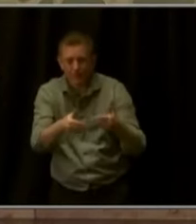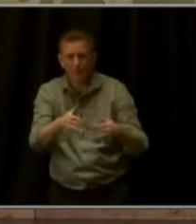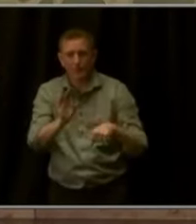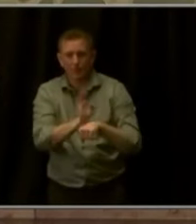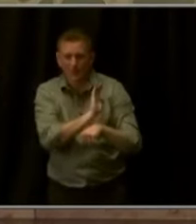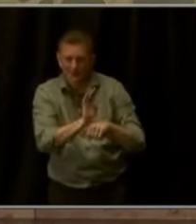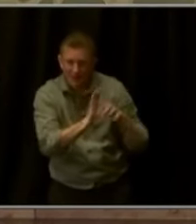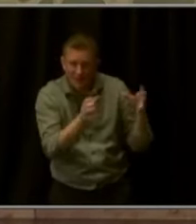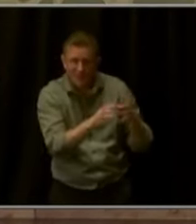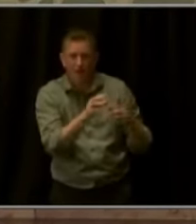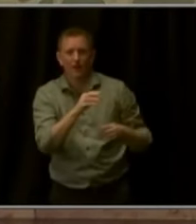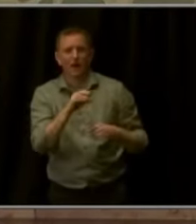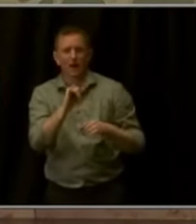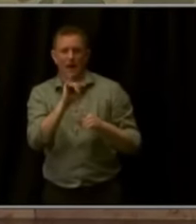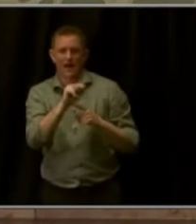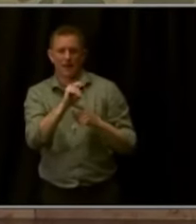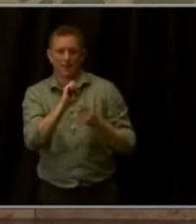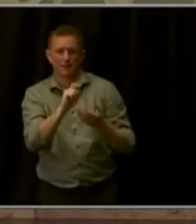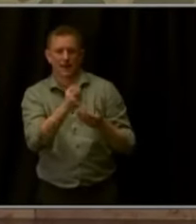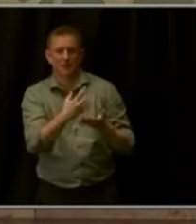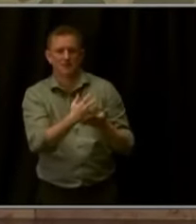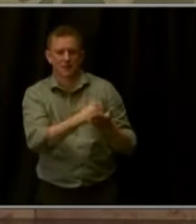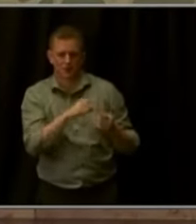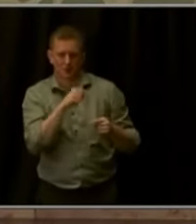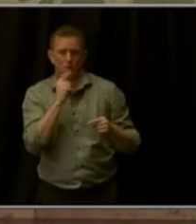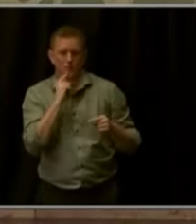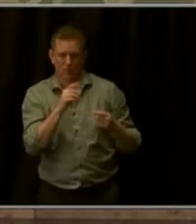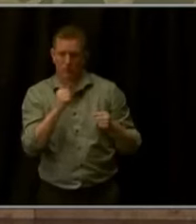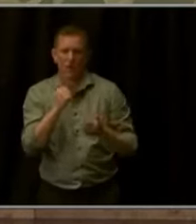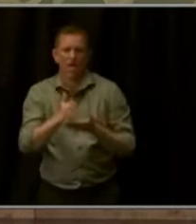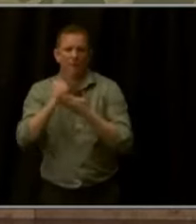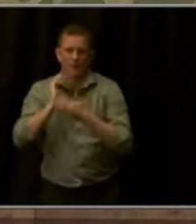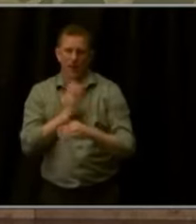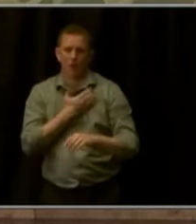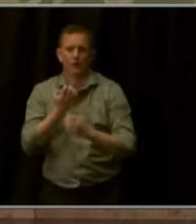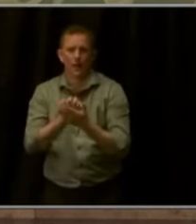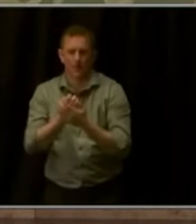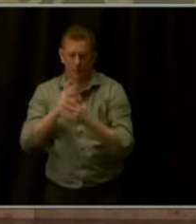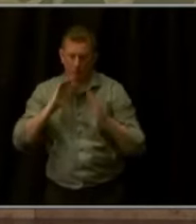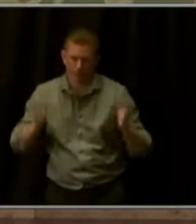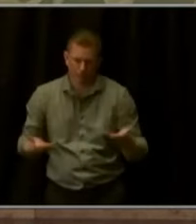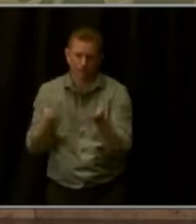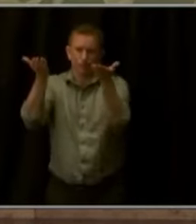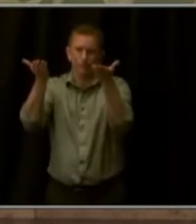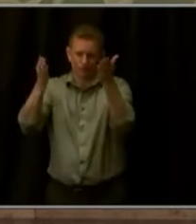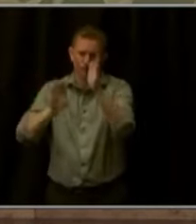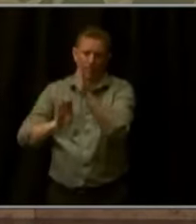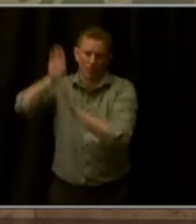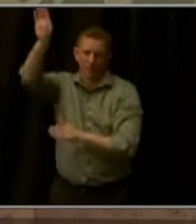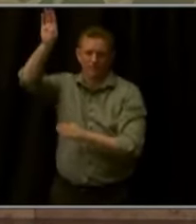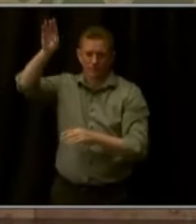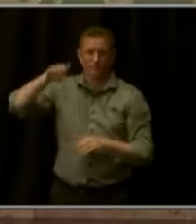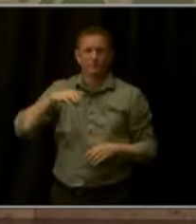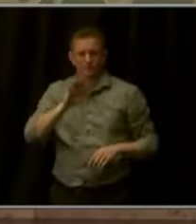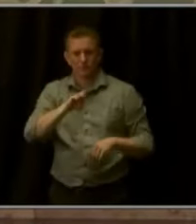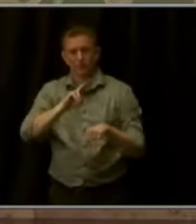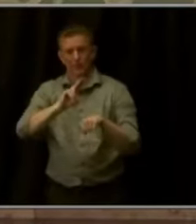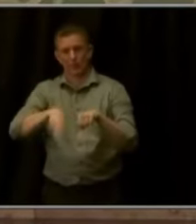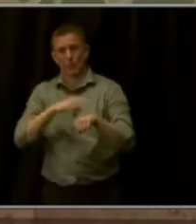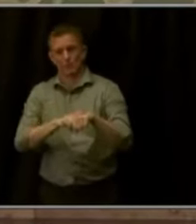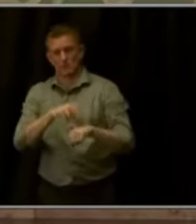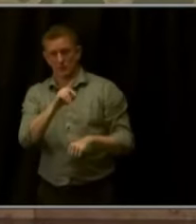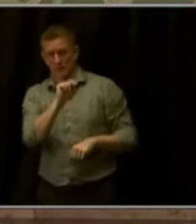tax help spur America's astronomic economic growth. Of course, cutting the income tax rate isn't a panacea.